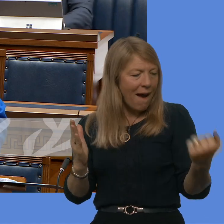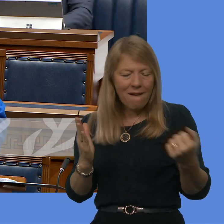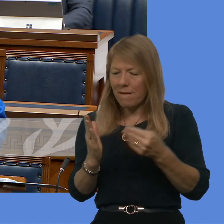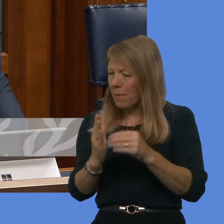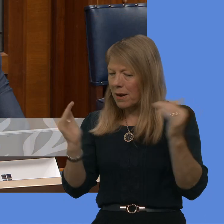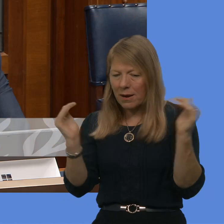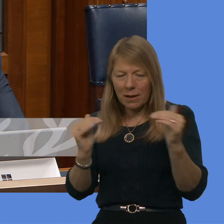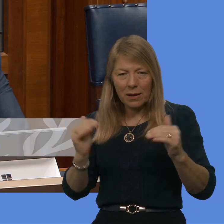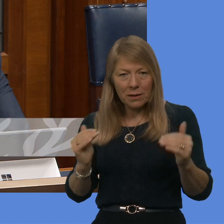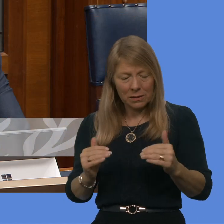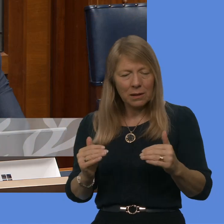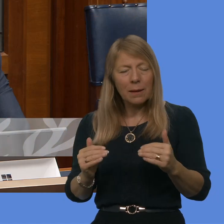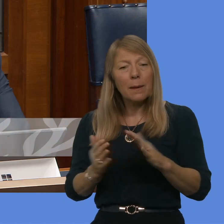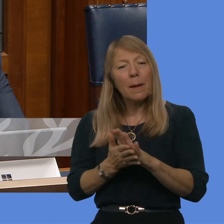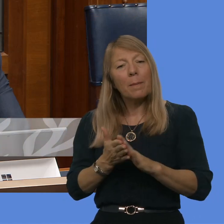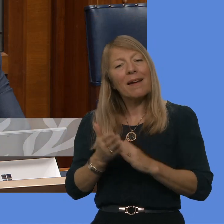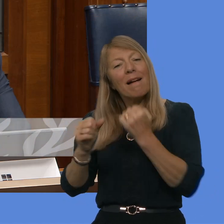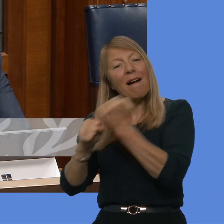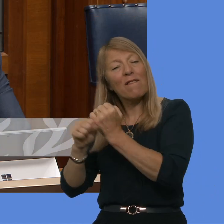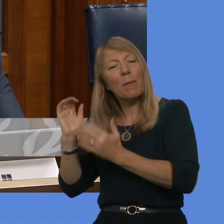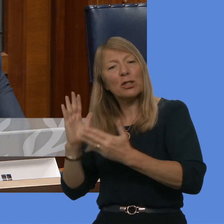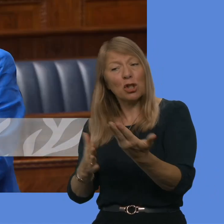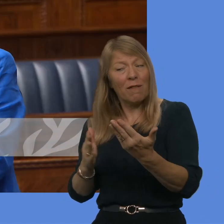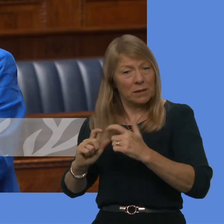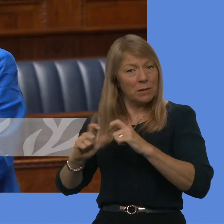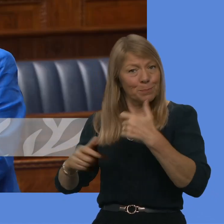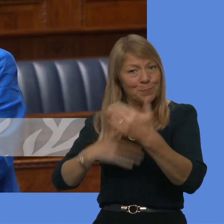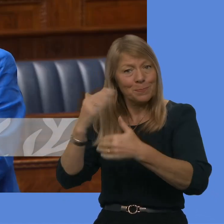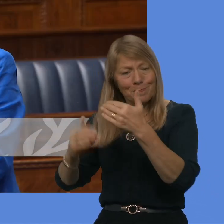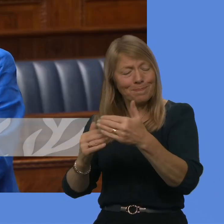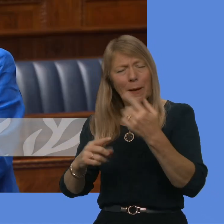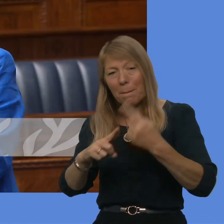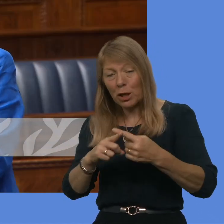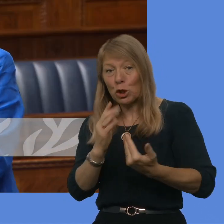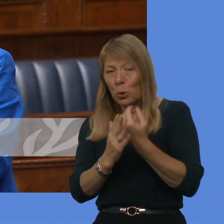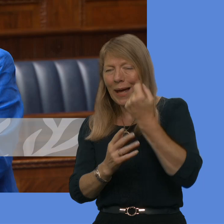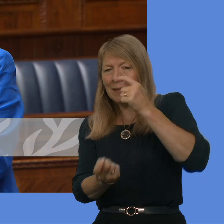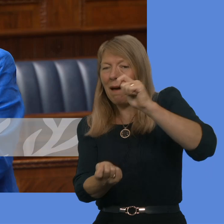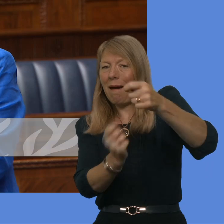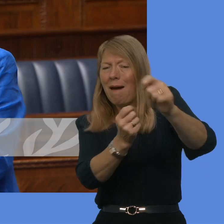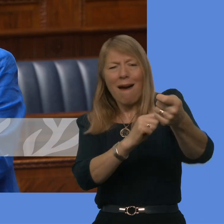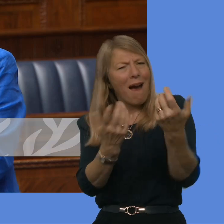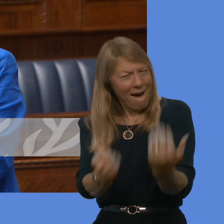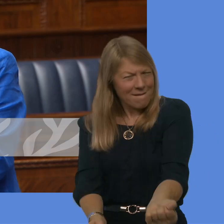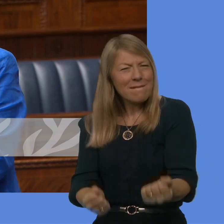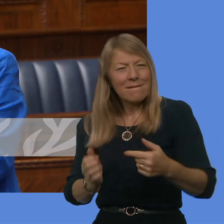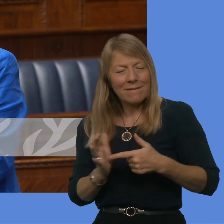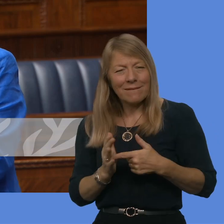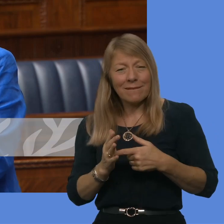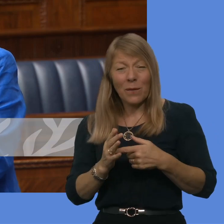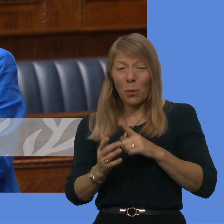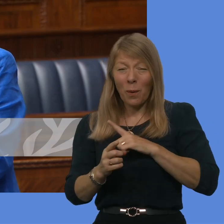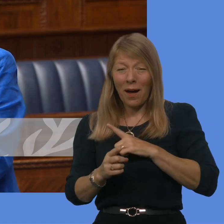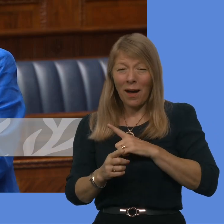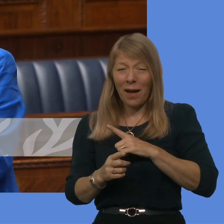to ensure transformation and improvement against those, absolutely necessary improvement, and continuing to build for the opportunity for when